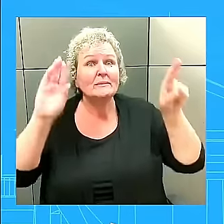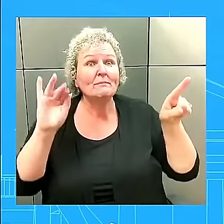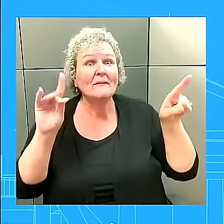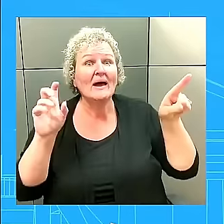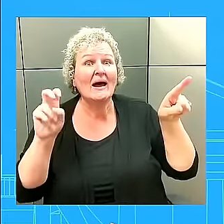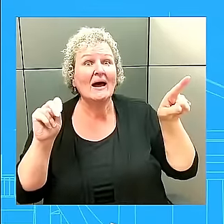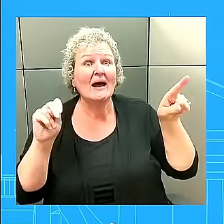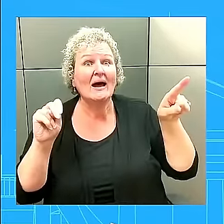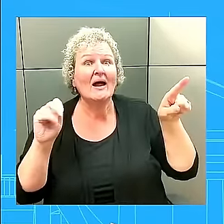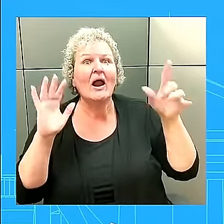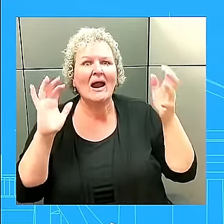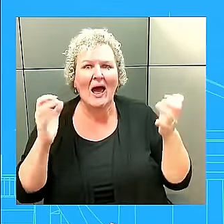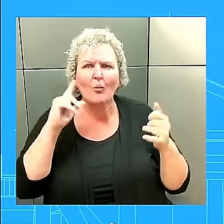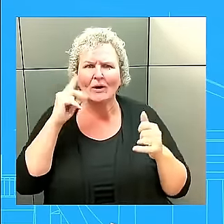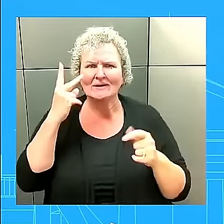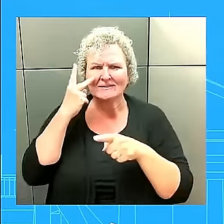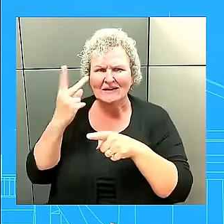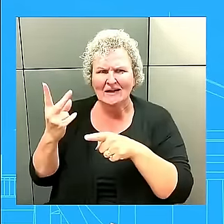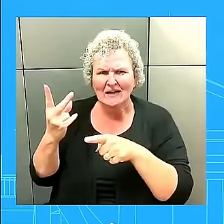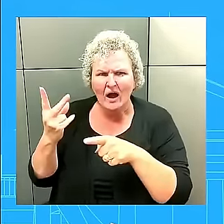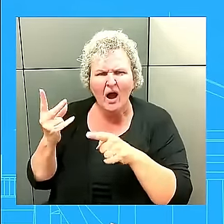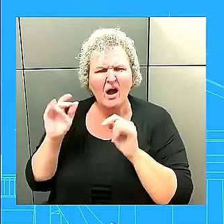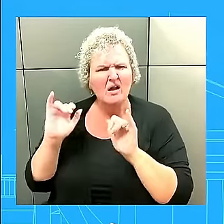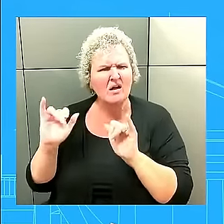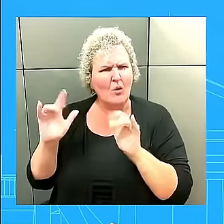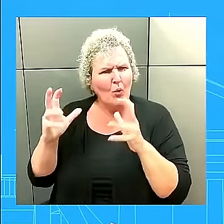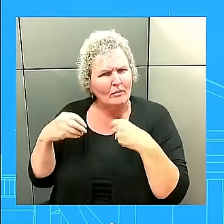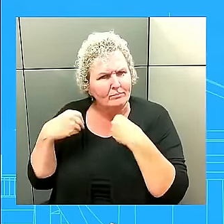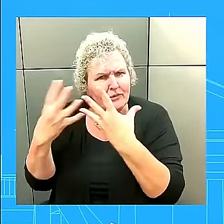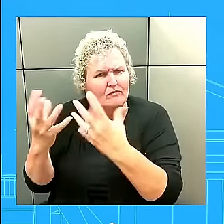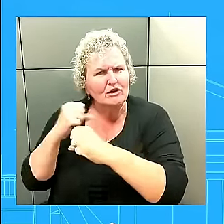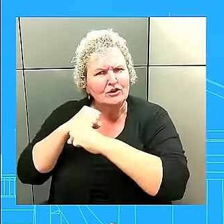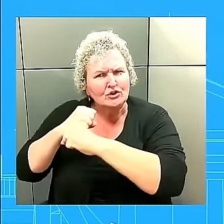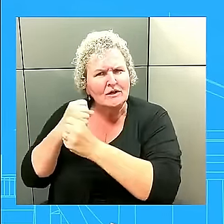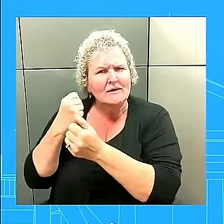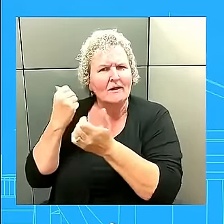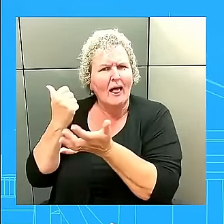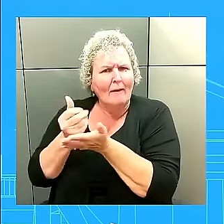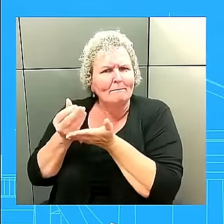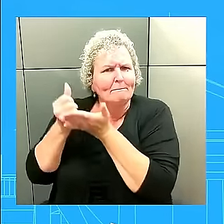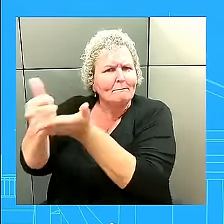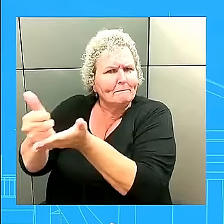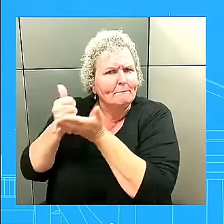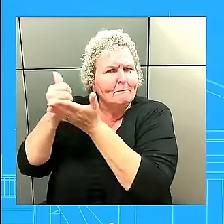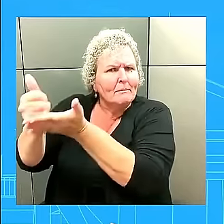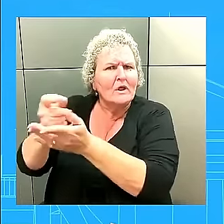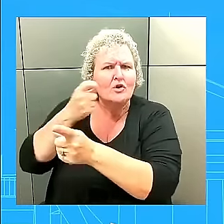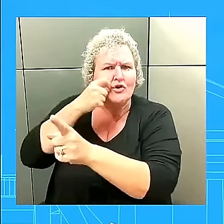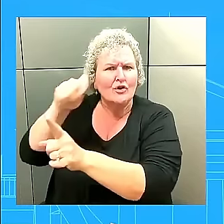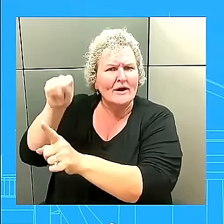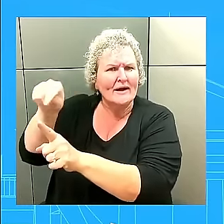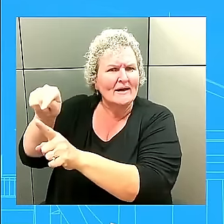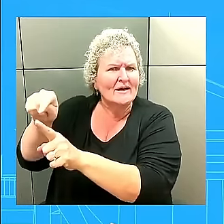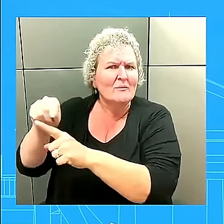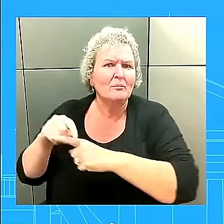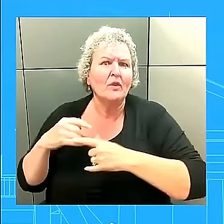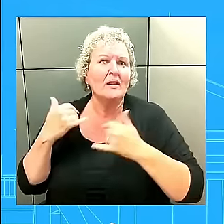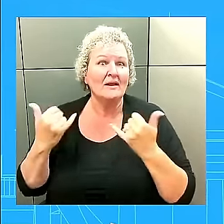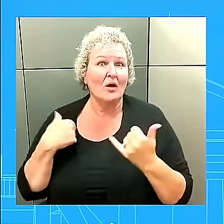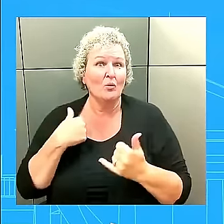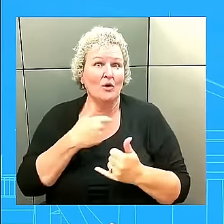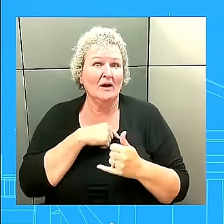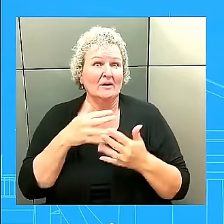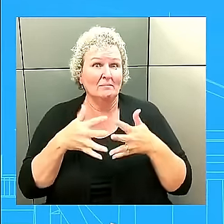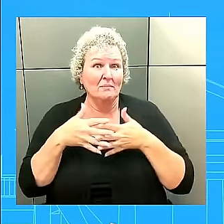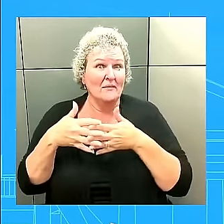Ukraine. In just the past week, which I think you've seen, the United States has announced more than $800 million in security assistance to meet Ukraine's urgent